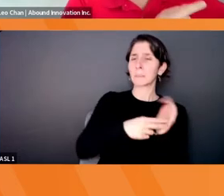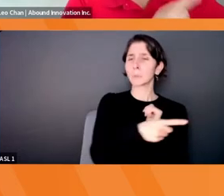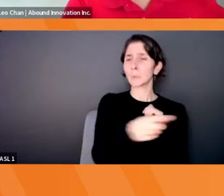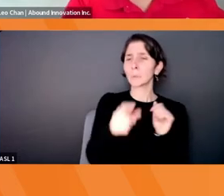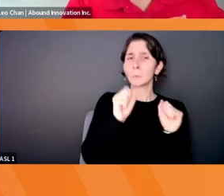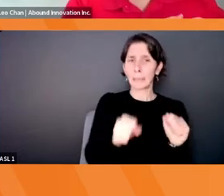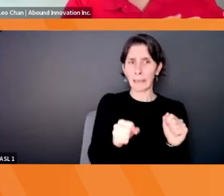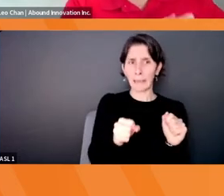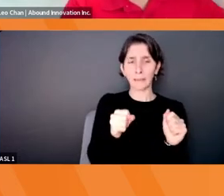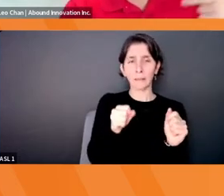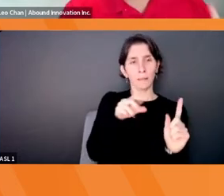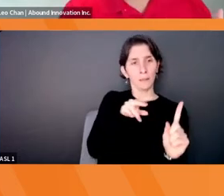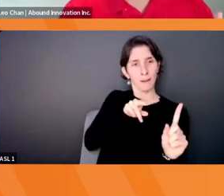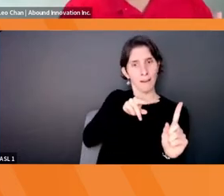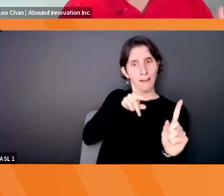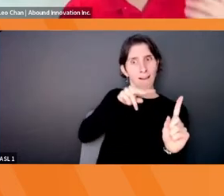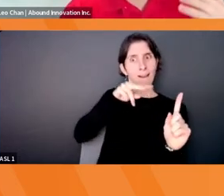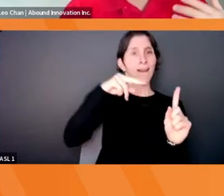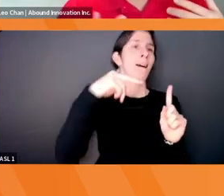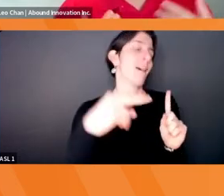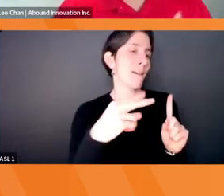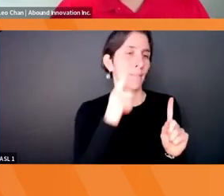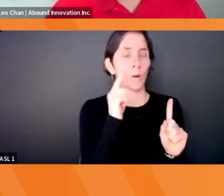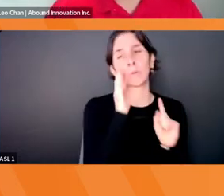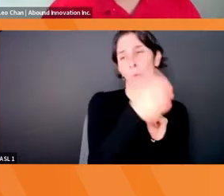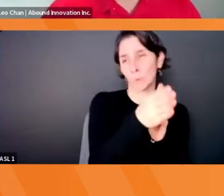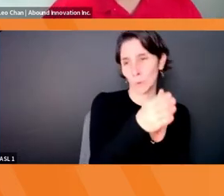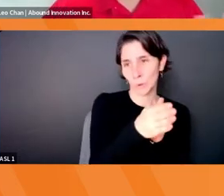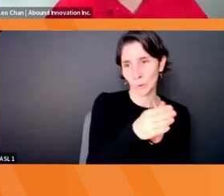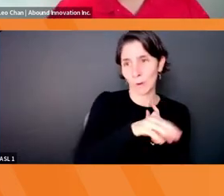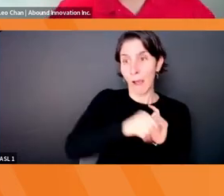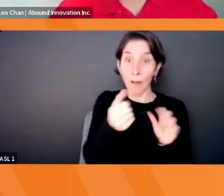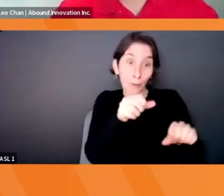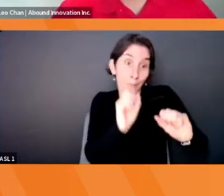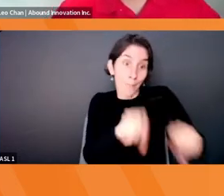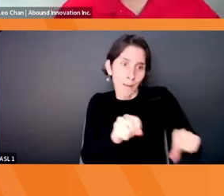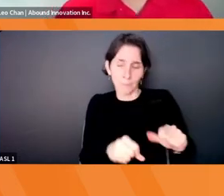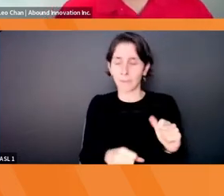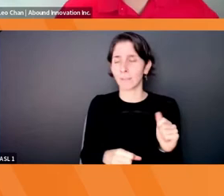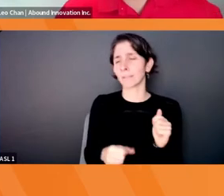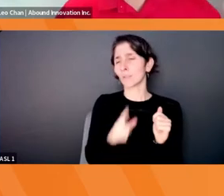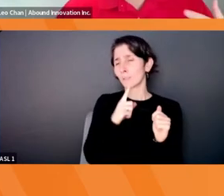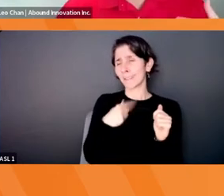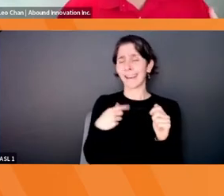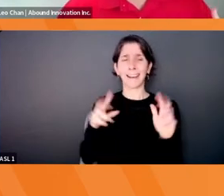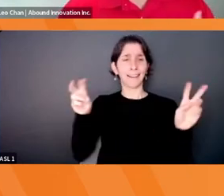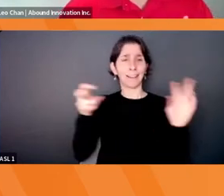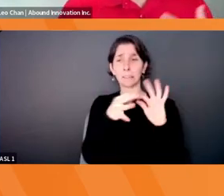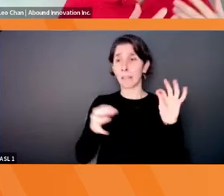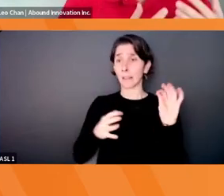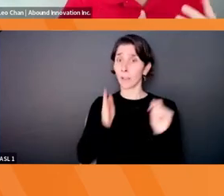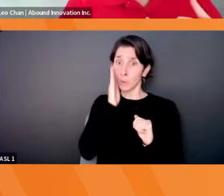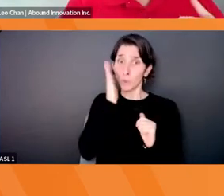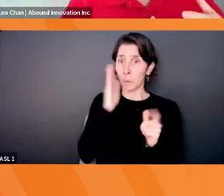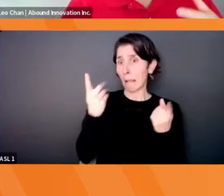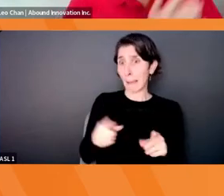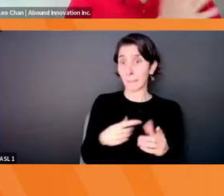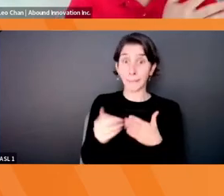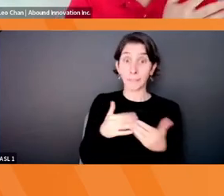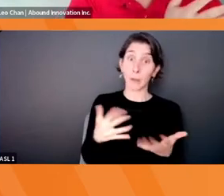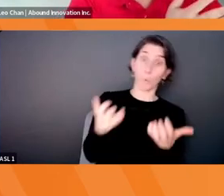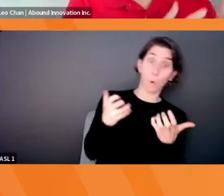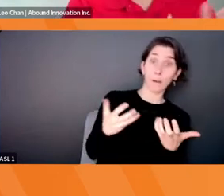alternate possibility of what's coming. So I like to say that the future is coming whether we want it or not. And so we can either